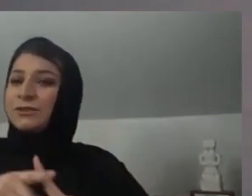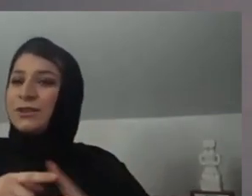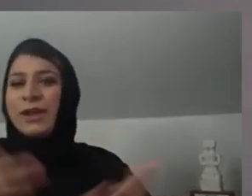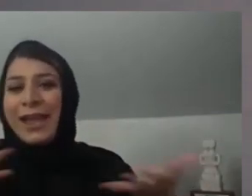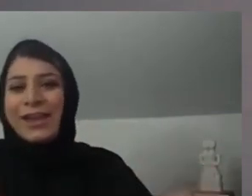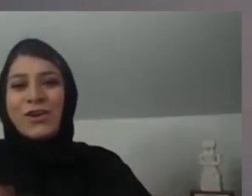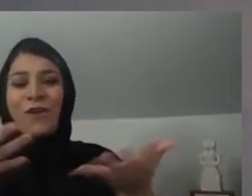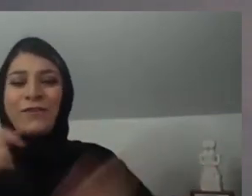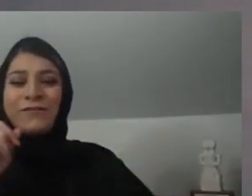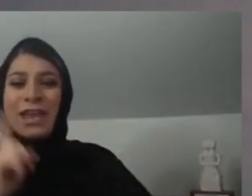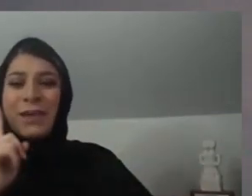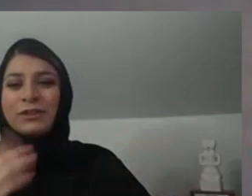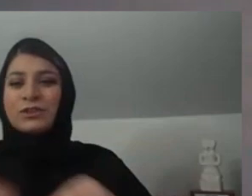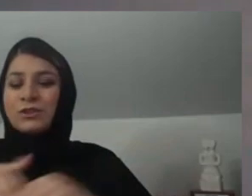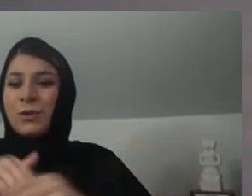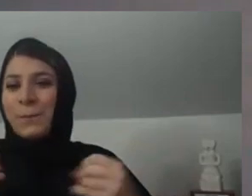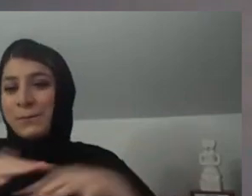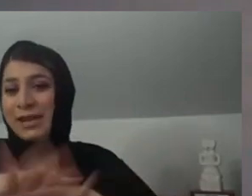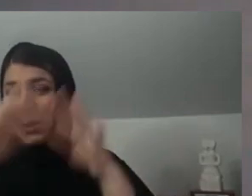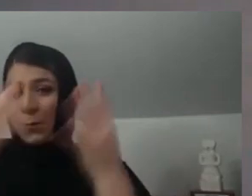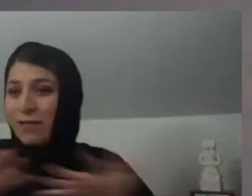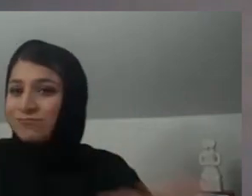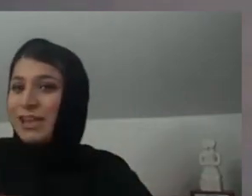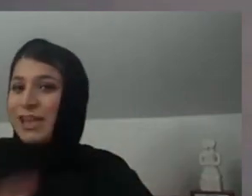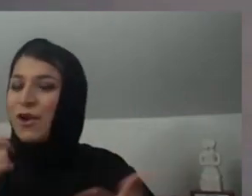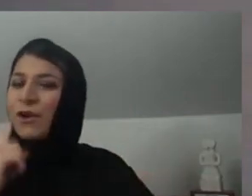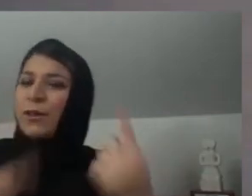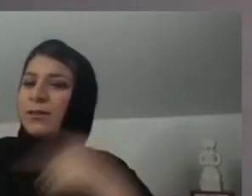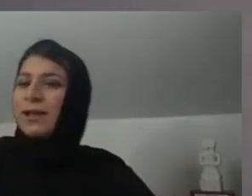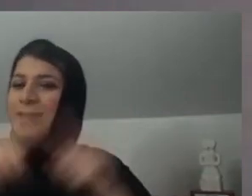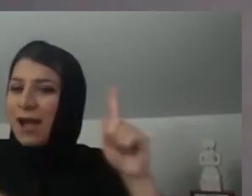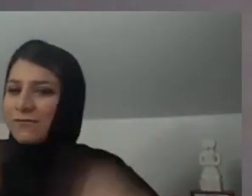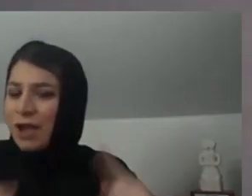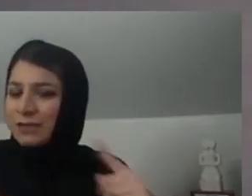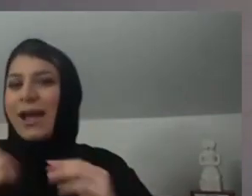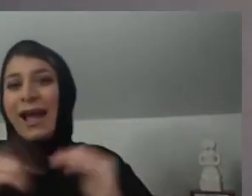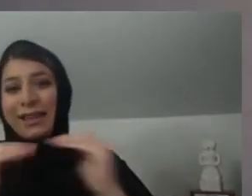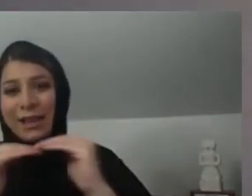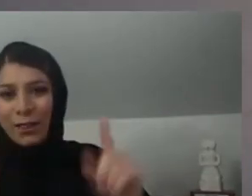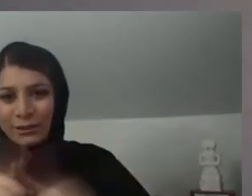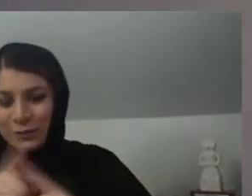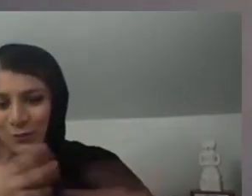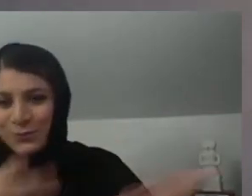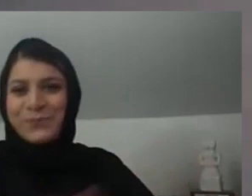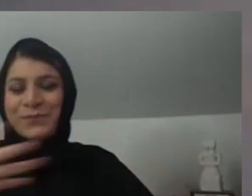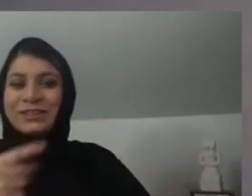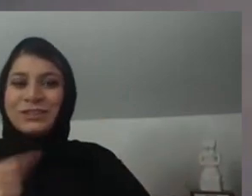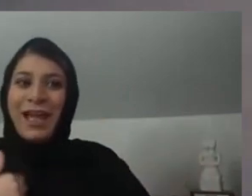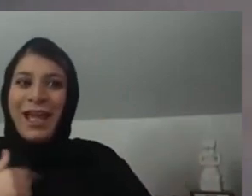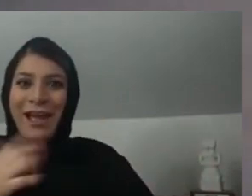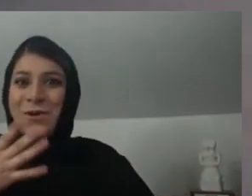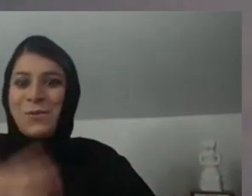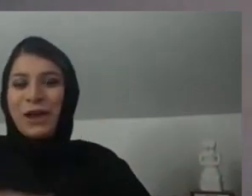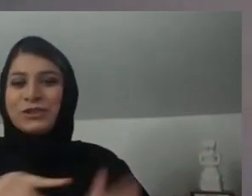to see how the deaf community is changing in a positive way and how a female person is working within the mainstream